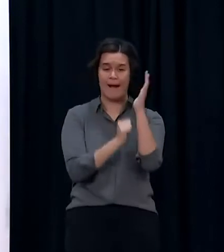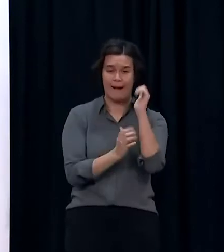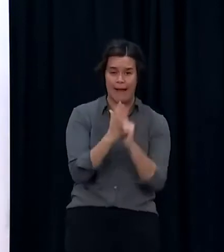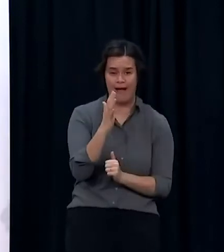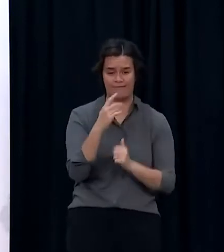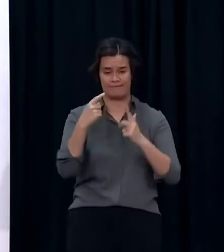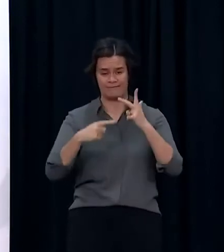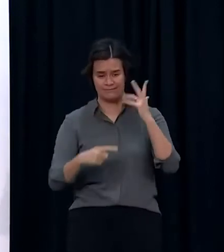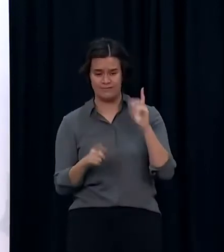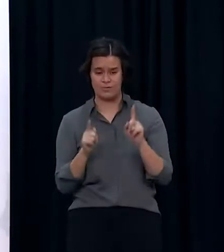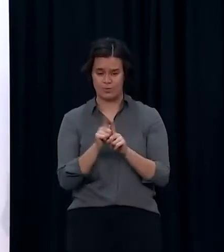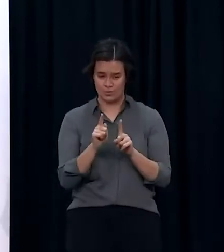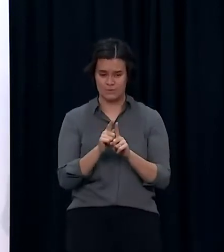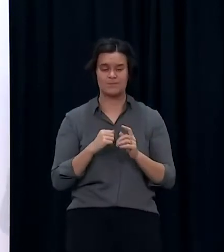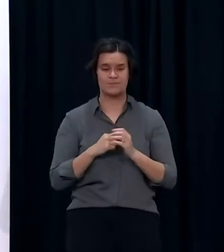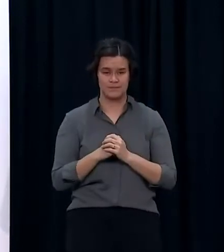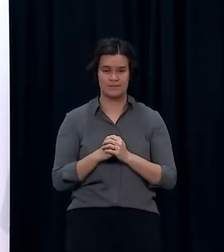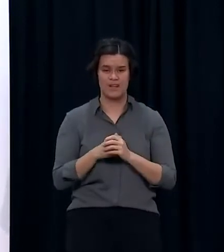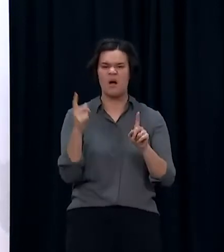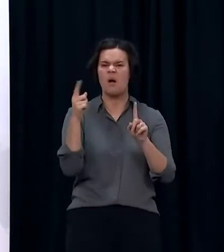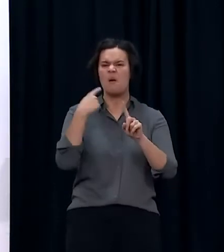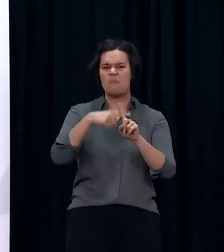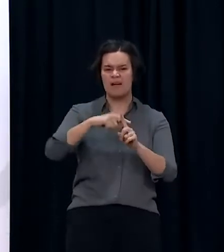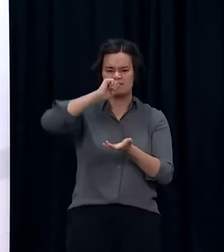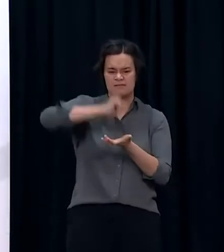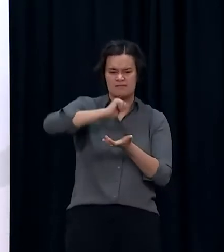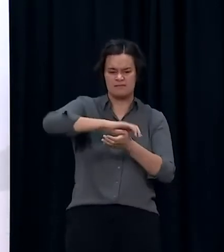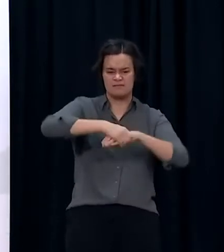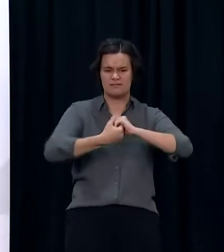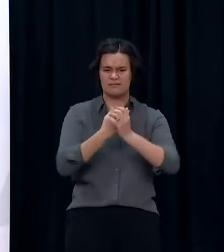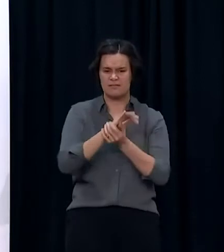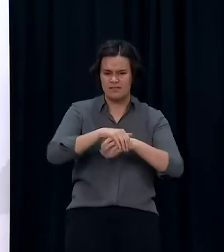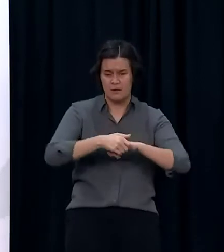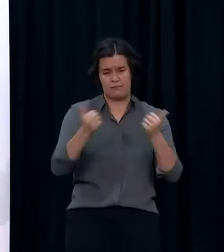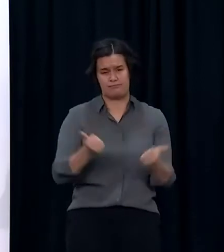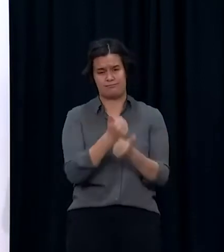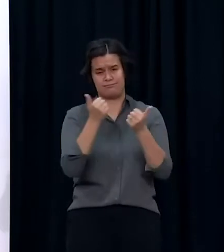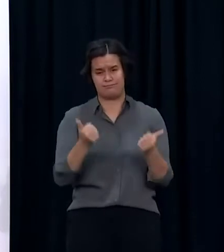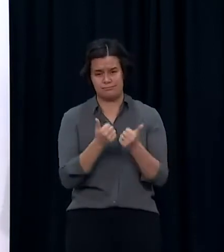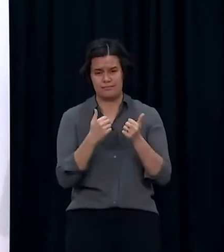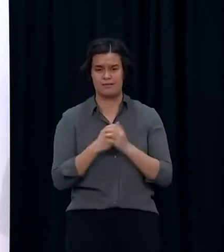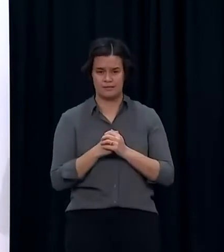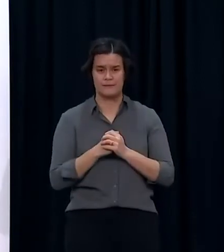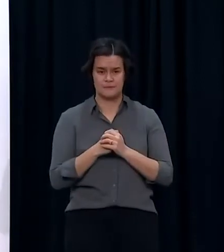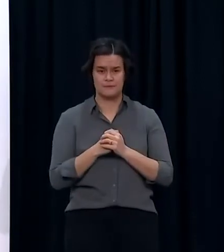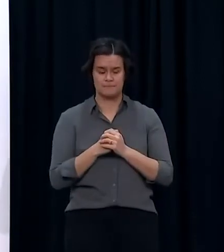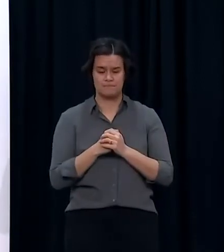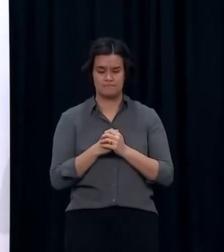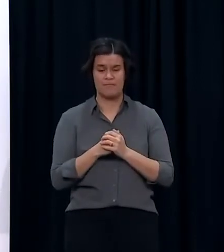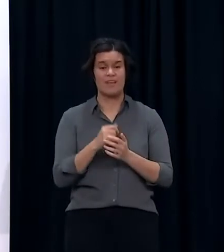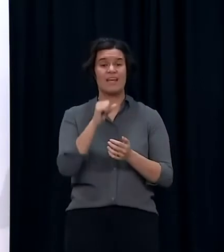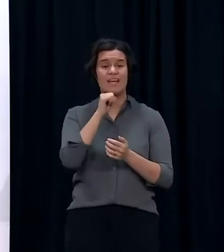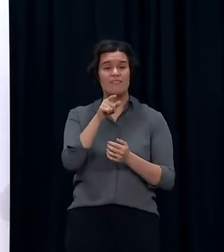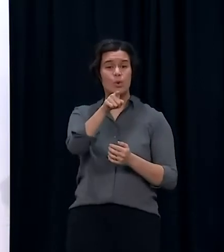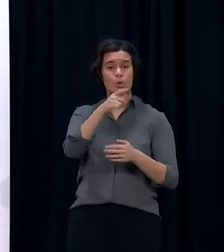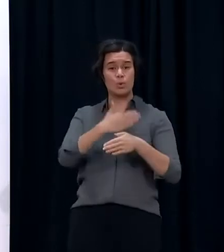sanitiser, disinfectant wipes, and other items that are used. Under Alert Level 4, all health providers can order the PPE